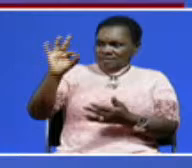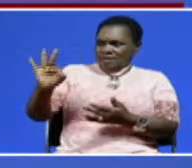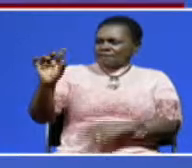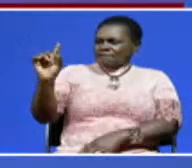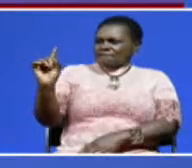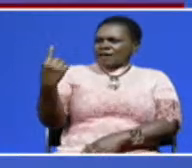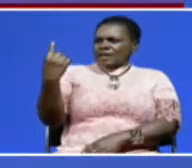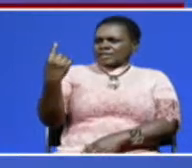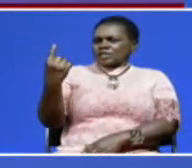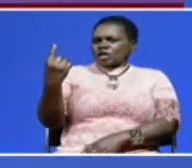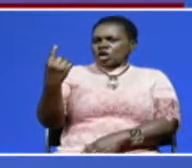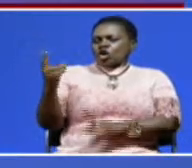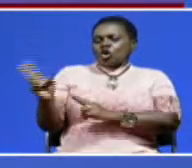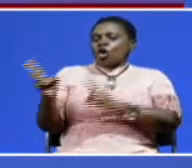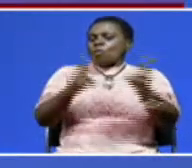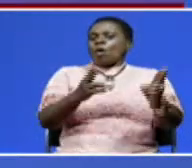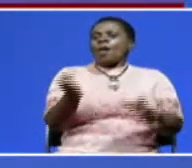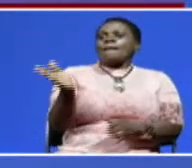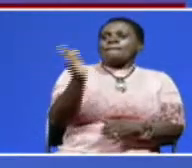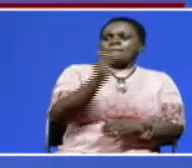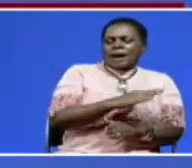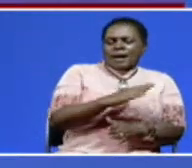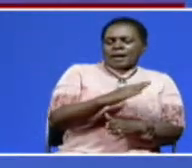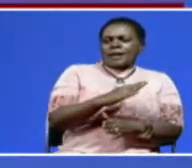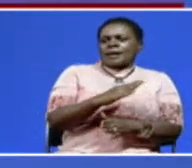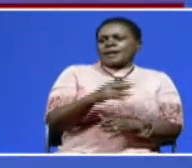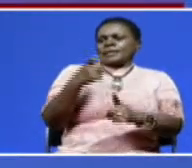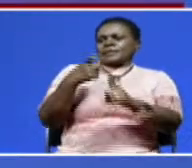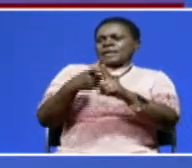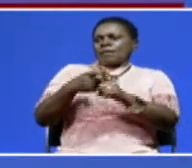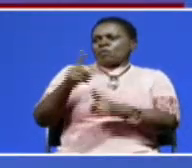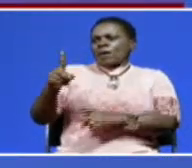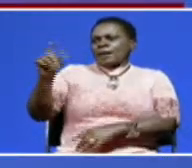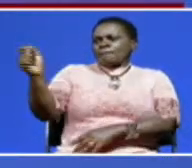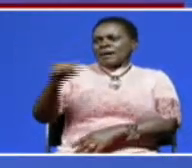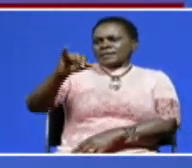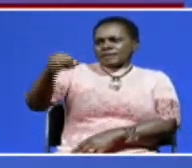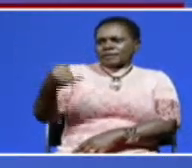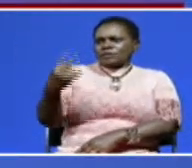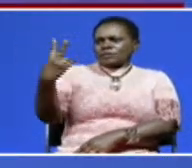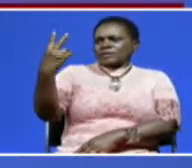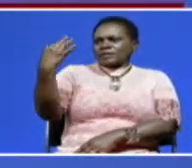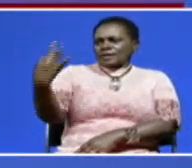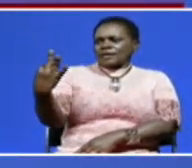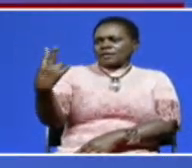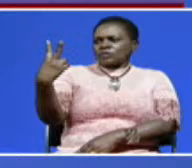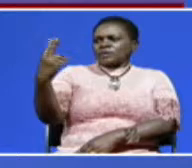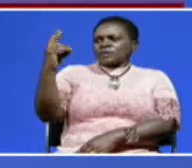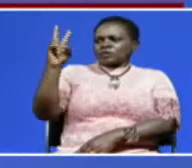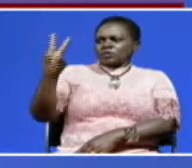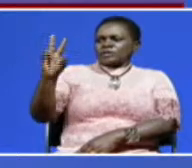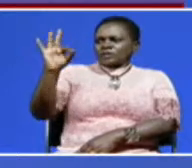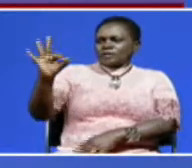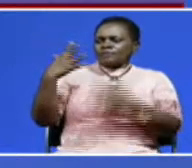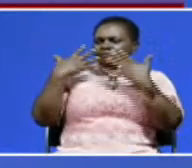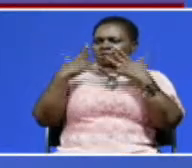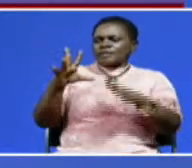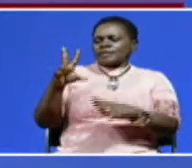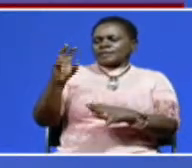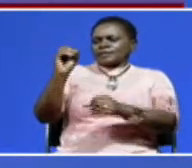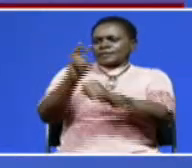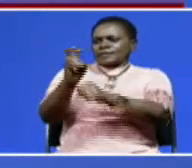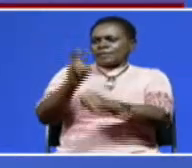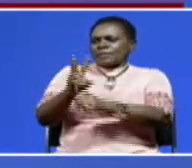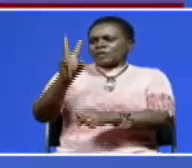the first to assume some form of normalcy, starting term 1 on January 23rd, 2023, ending on December